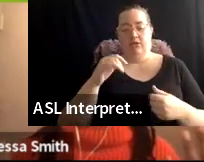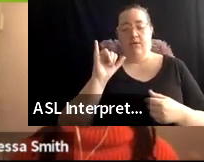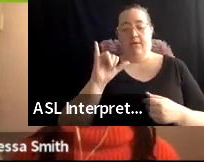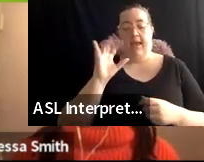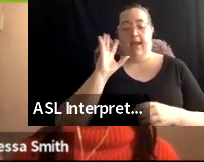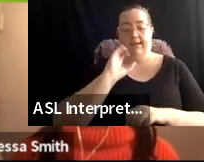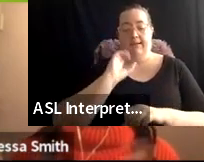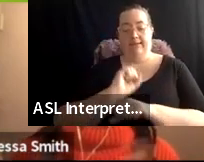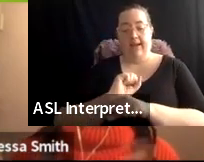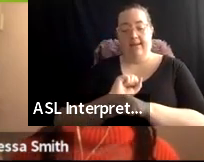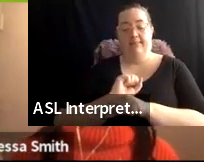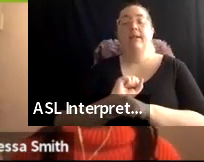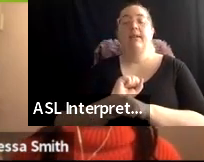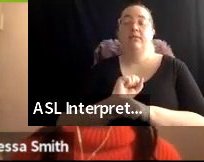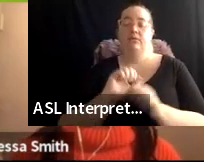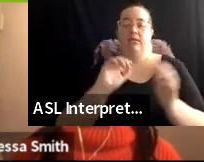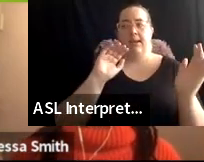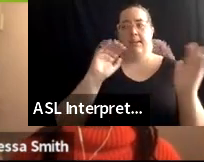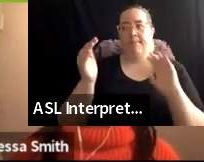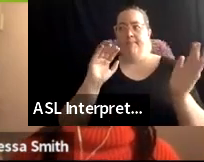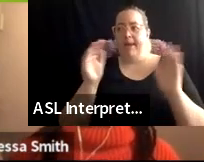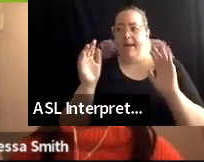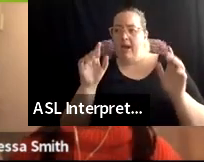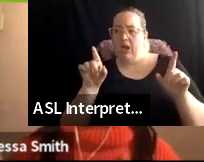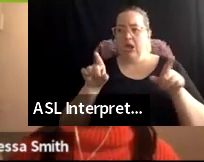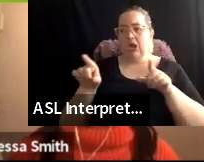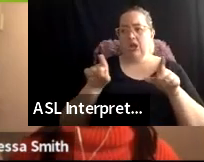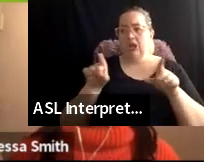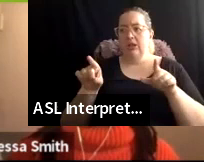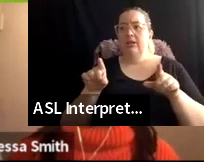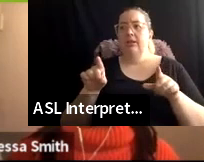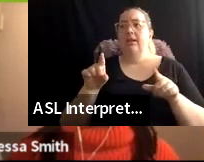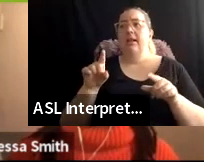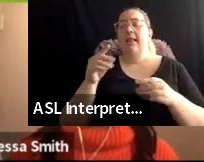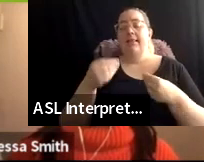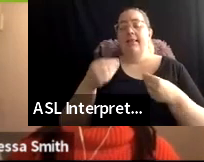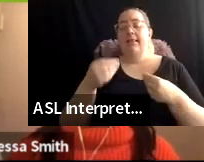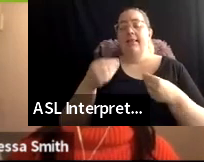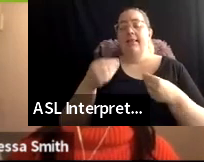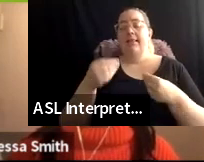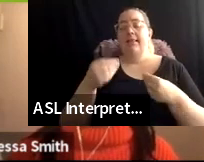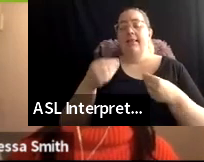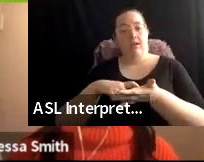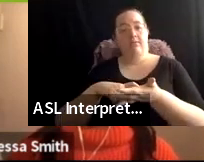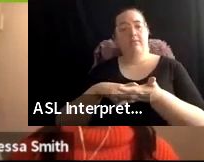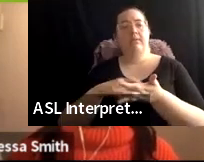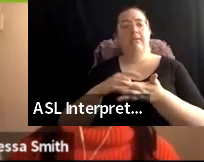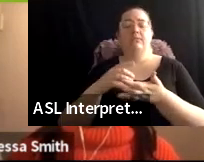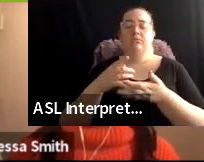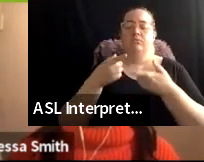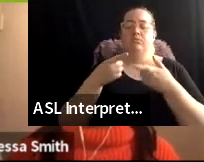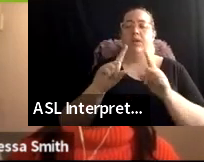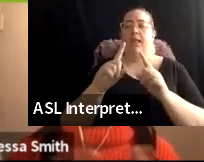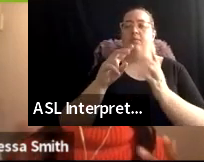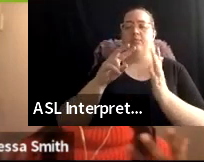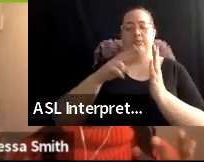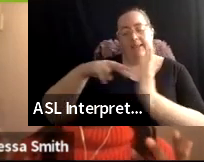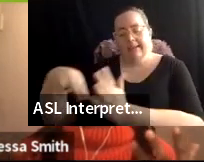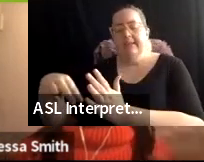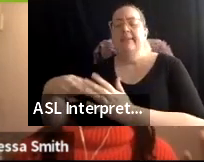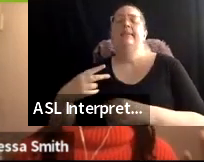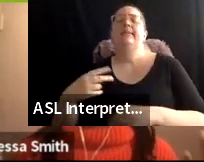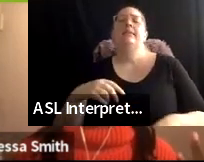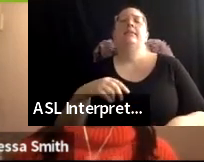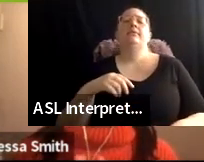was to compare and contrast, uh, land acknowledgements after doing, uh, a few readings, um, and think about, um,